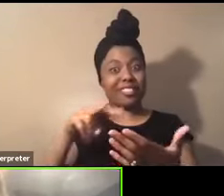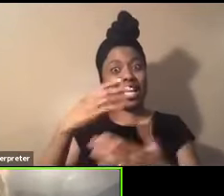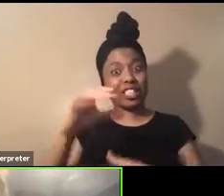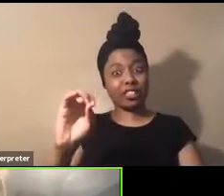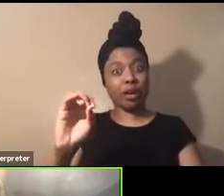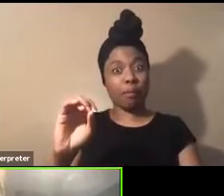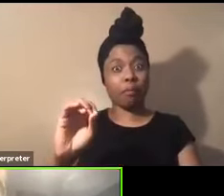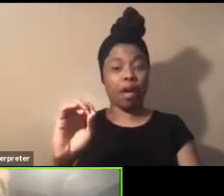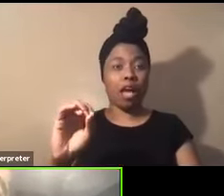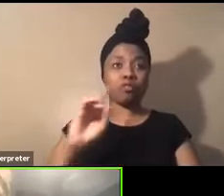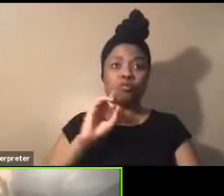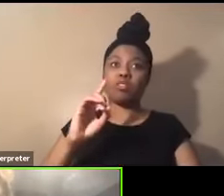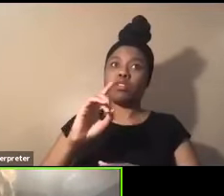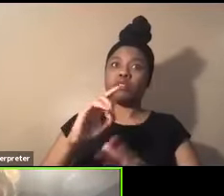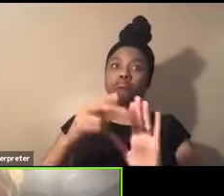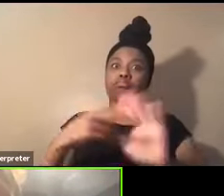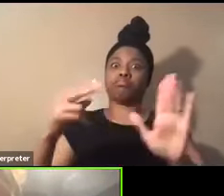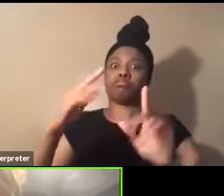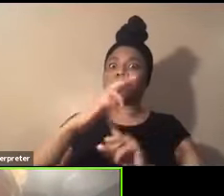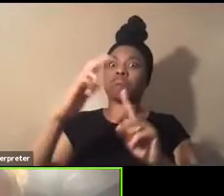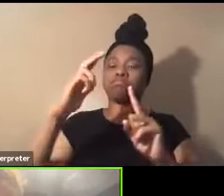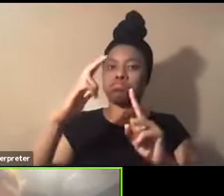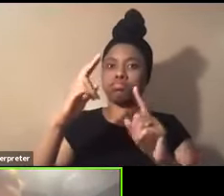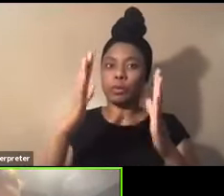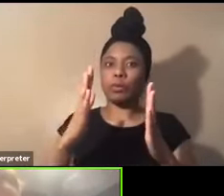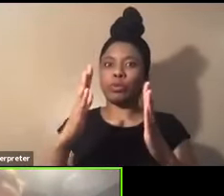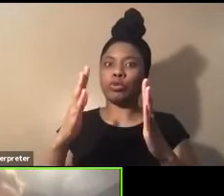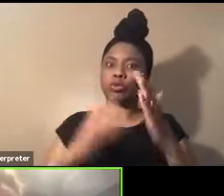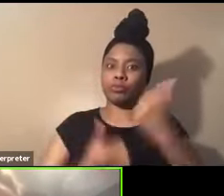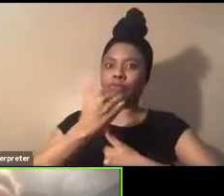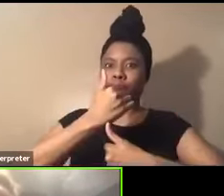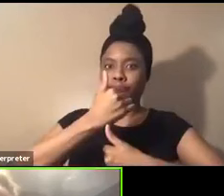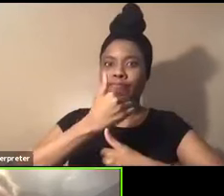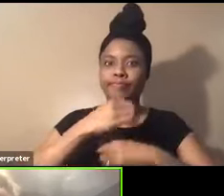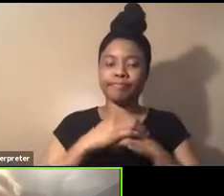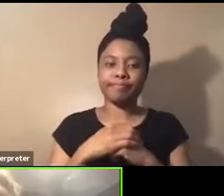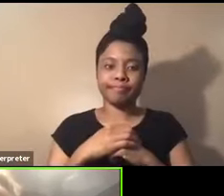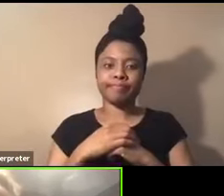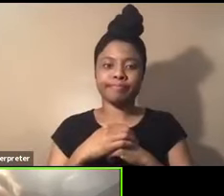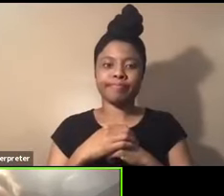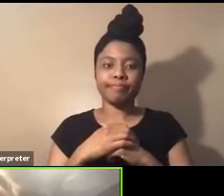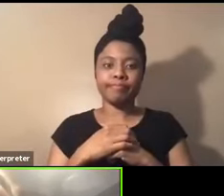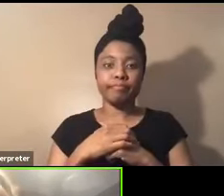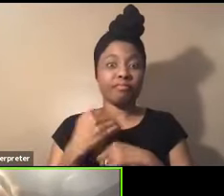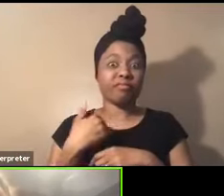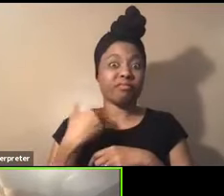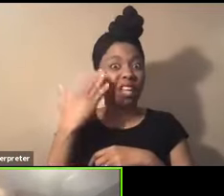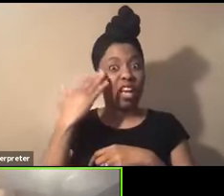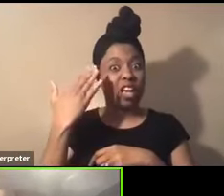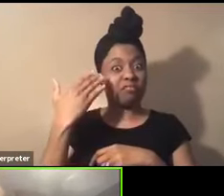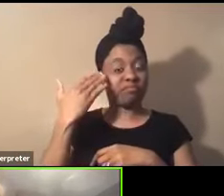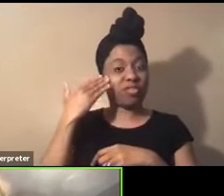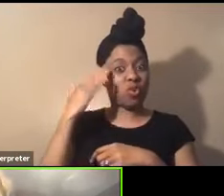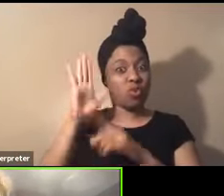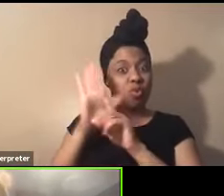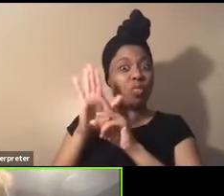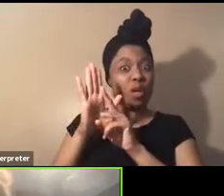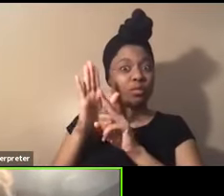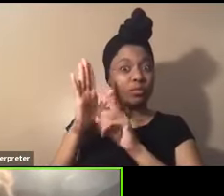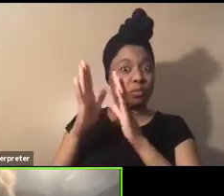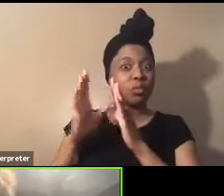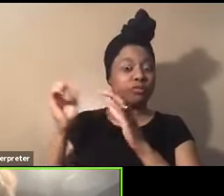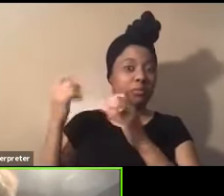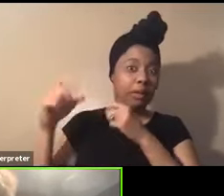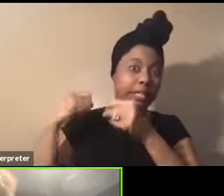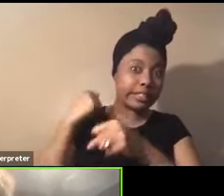a very reputable person, uh, that is in charge of that also, um, that I've known for years and, you know, they didn't even know she